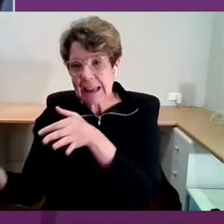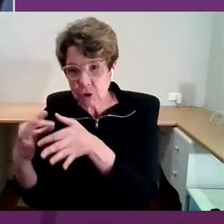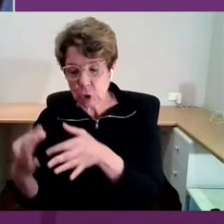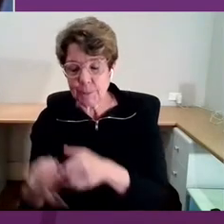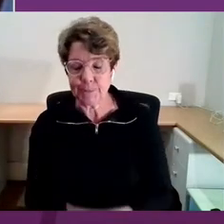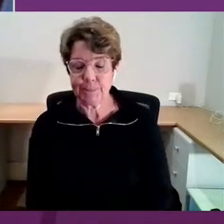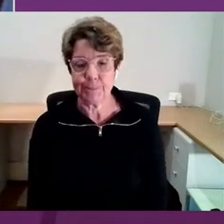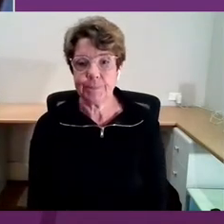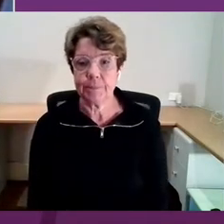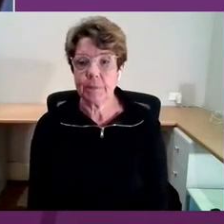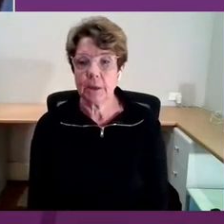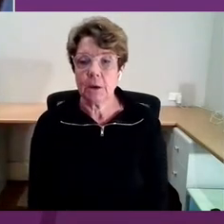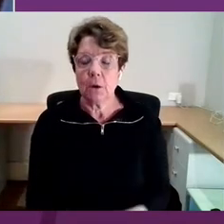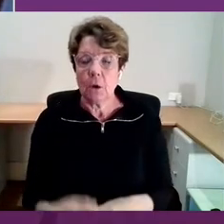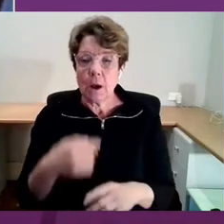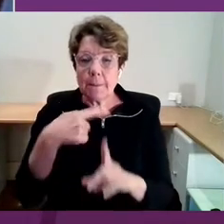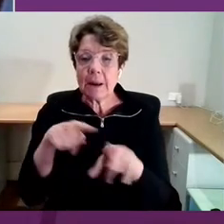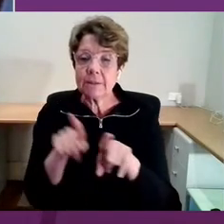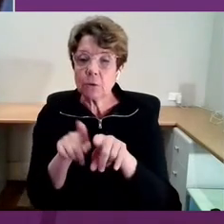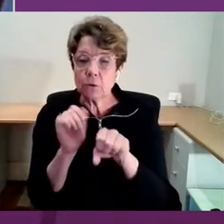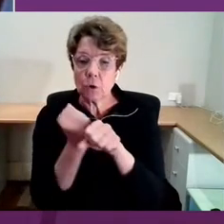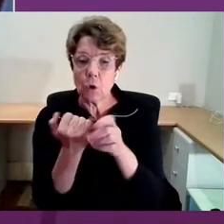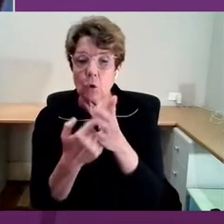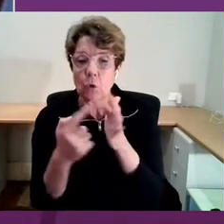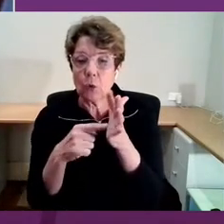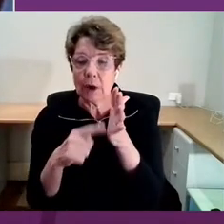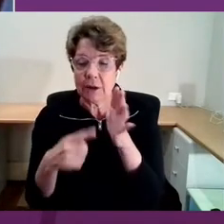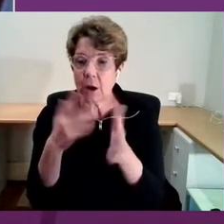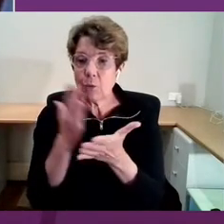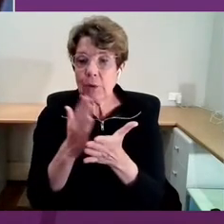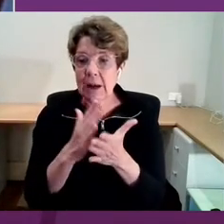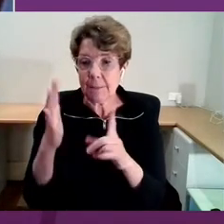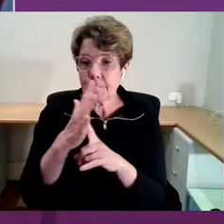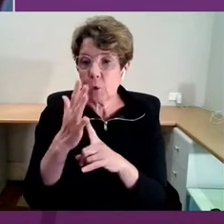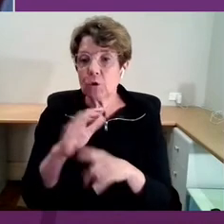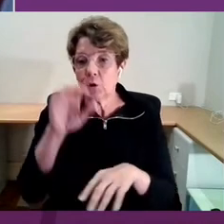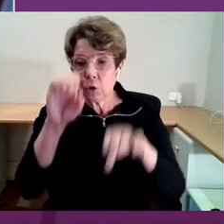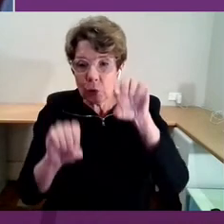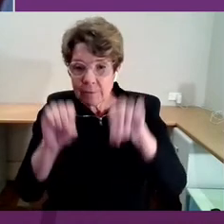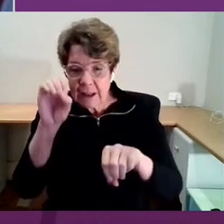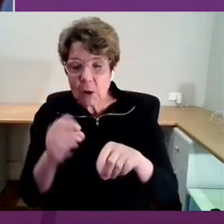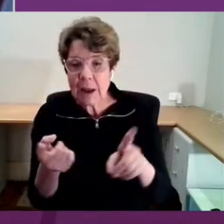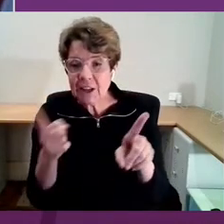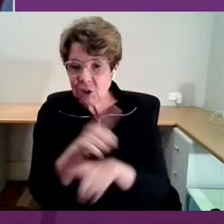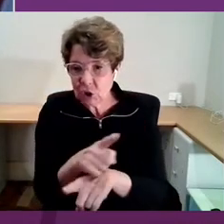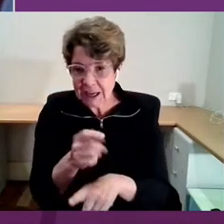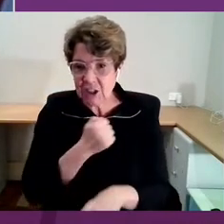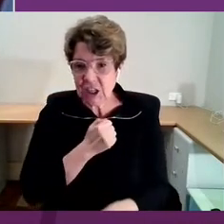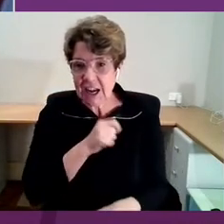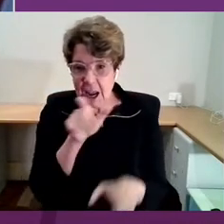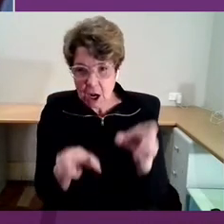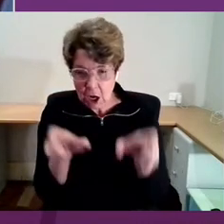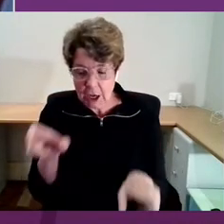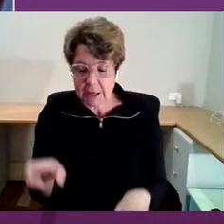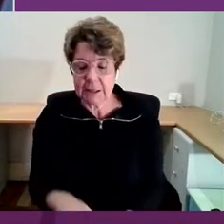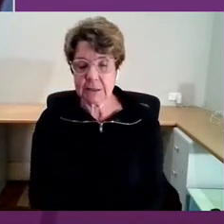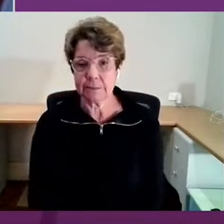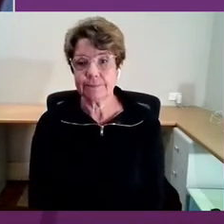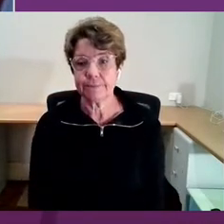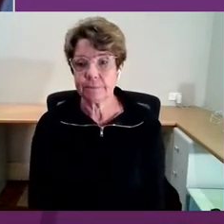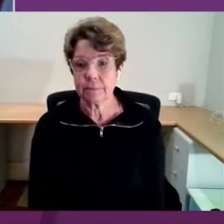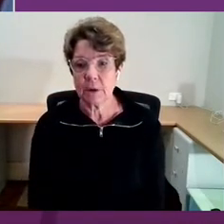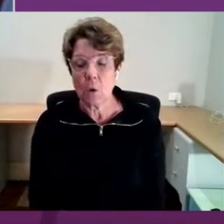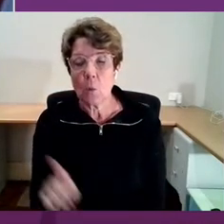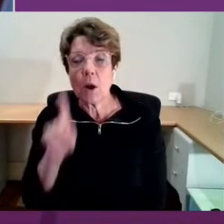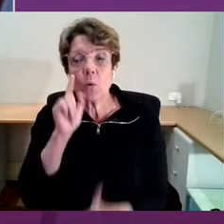the imminency of evaluating change in our clients. One of the things I would do with our mothers when